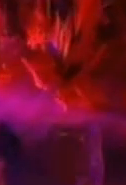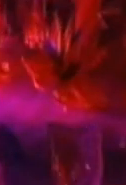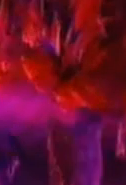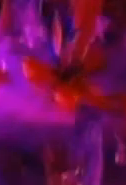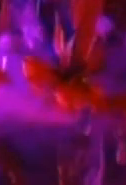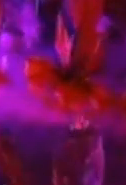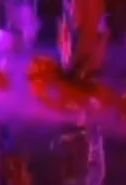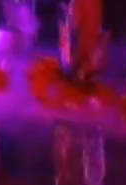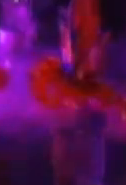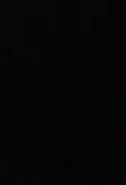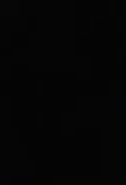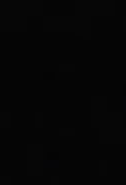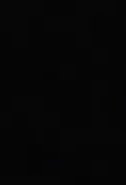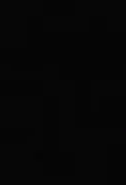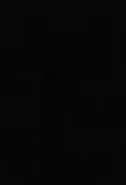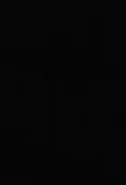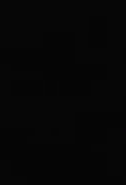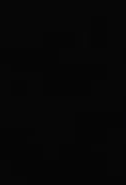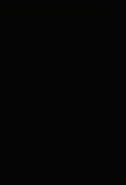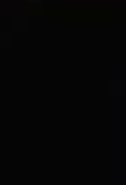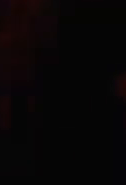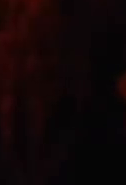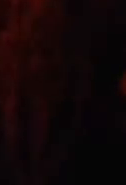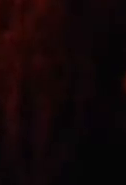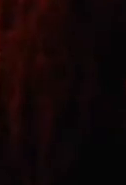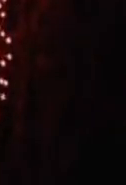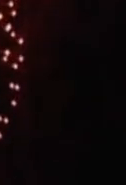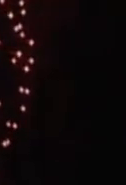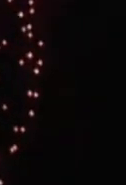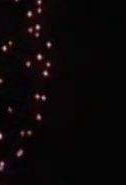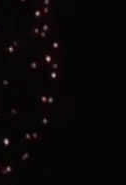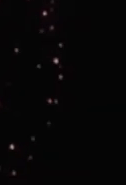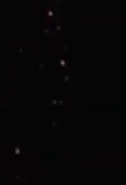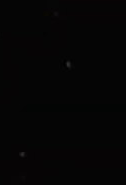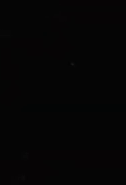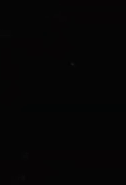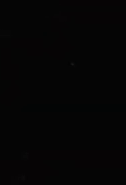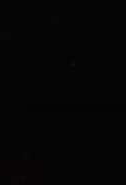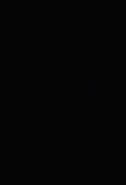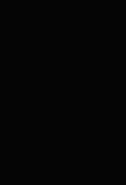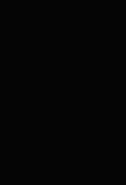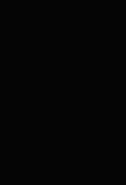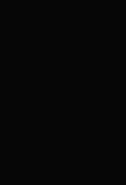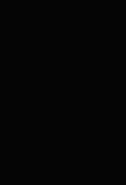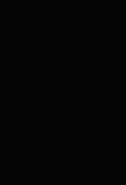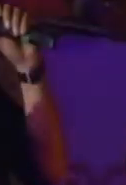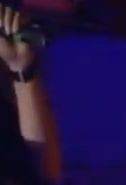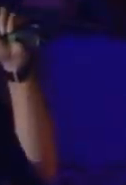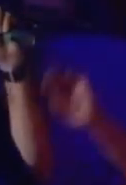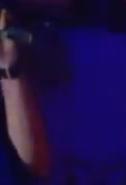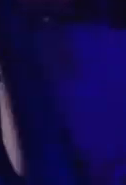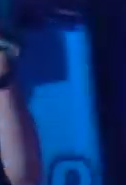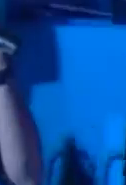No are the champions. No time for losers. But